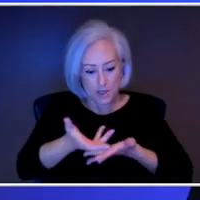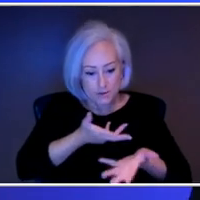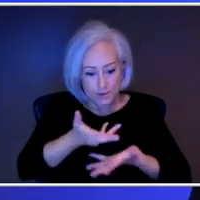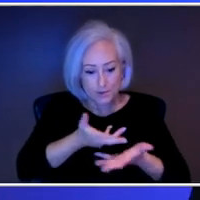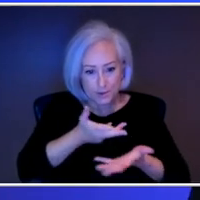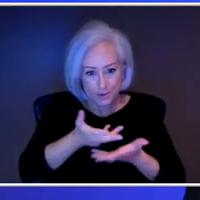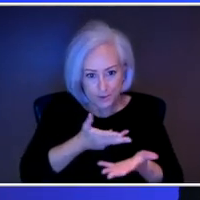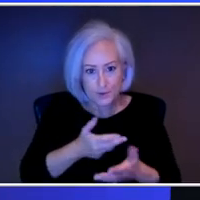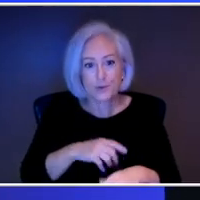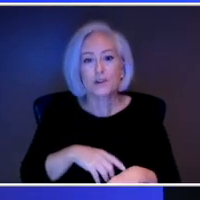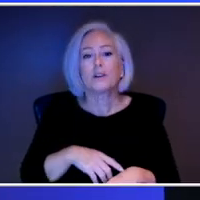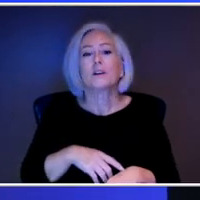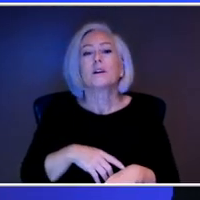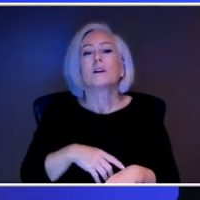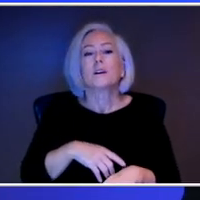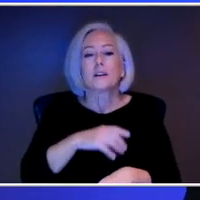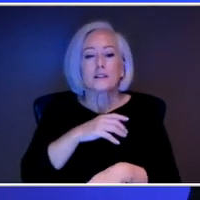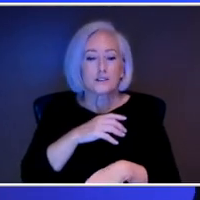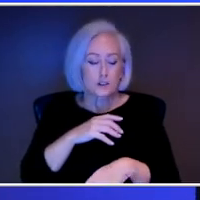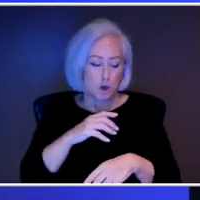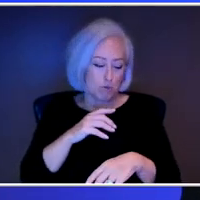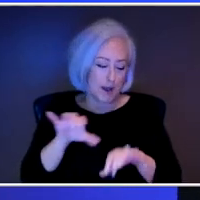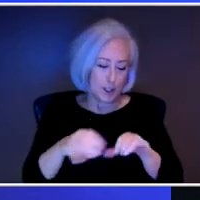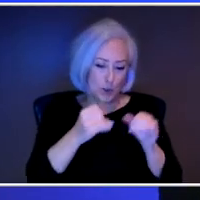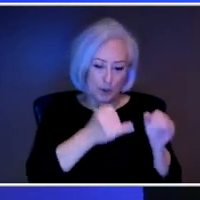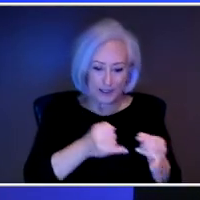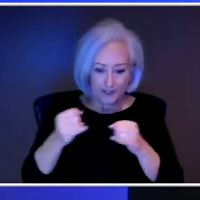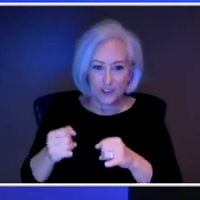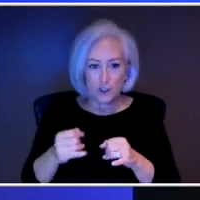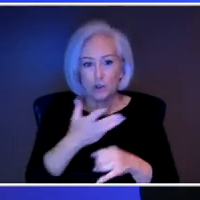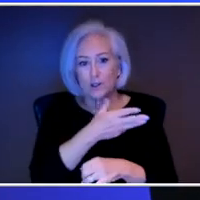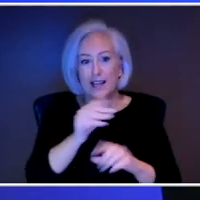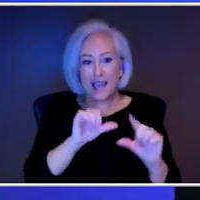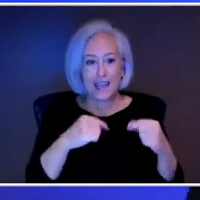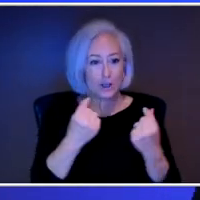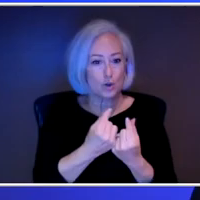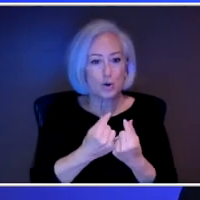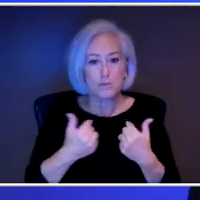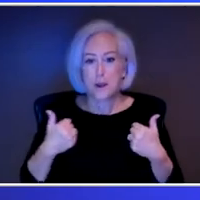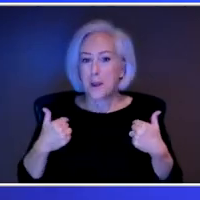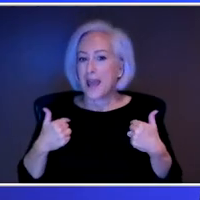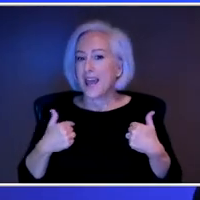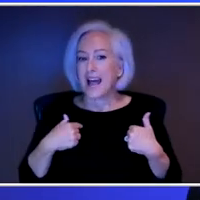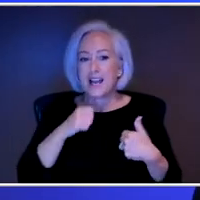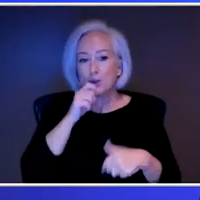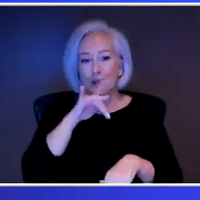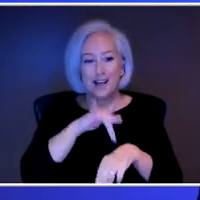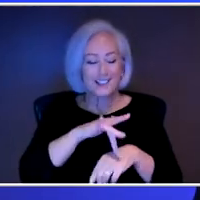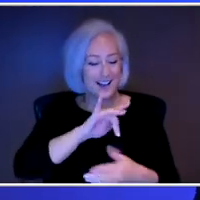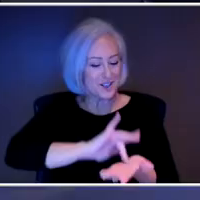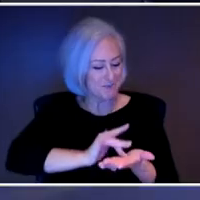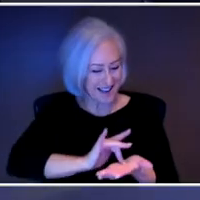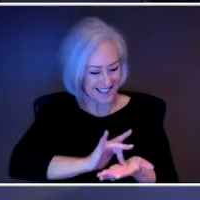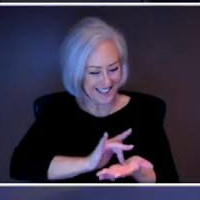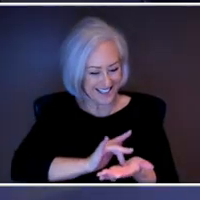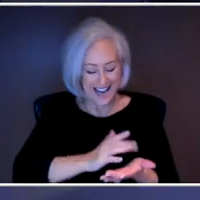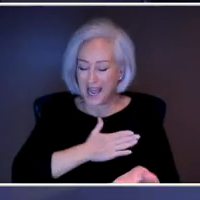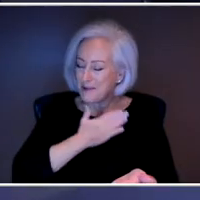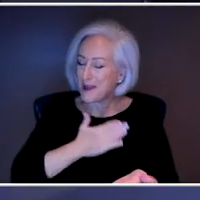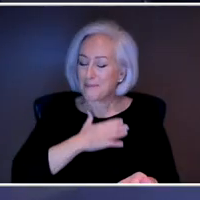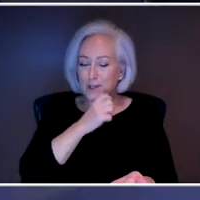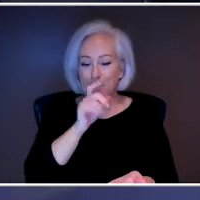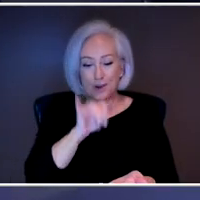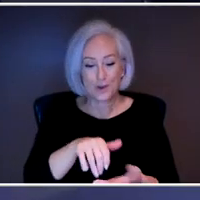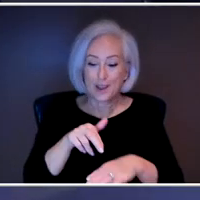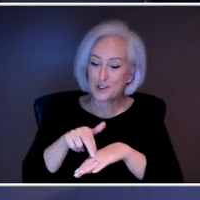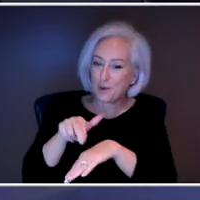ongoing individual therapy and group therapy. But I can never touch a medication and I'm happy to not. So I'm great to refer to Dr. Jordan. Okay.